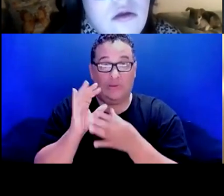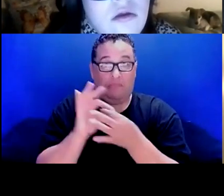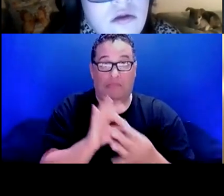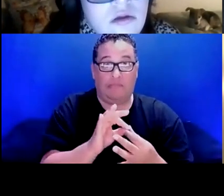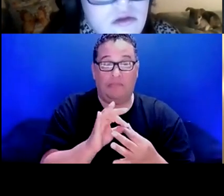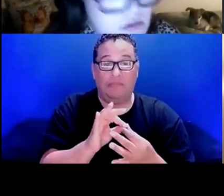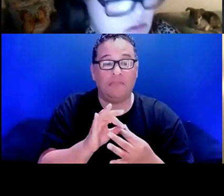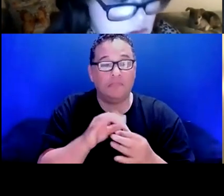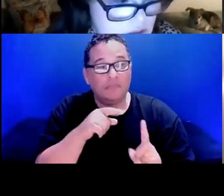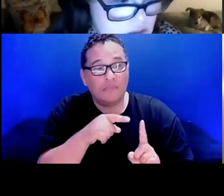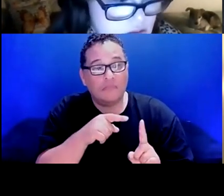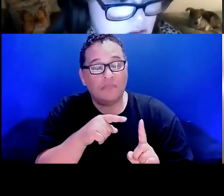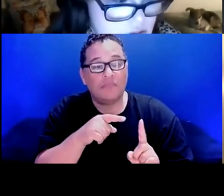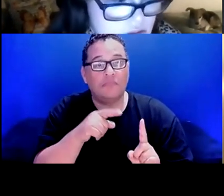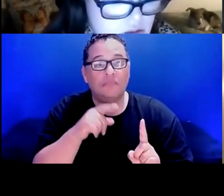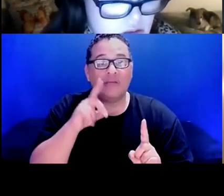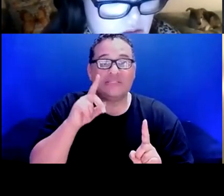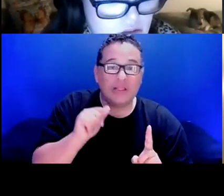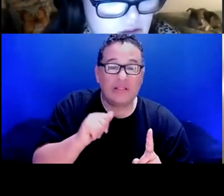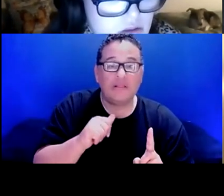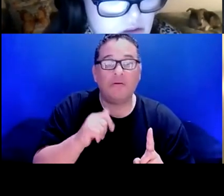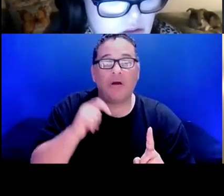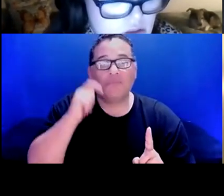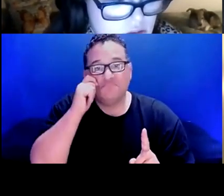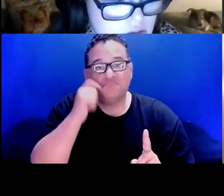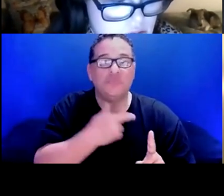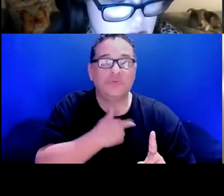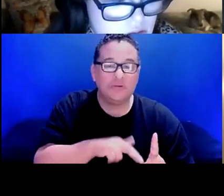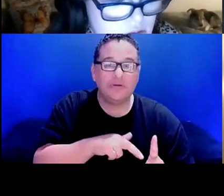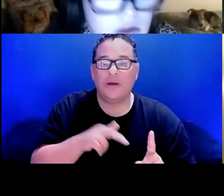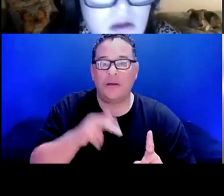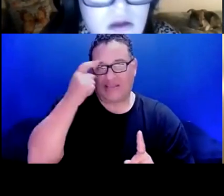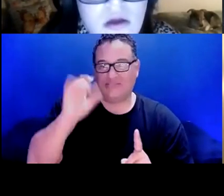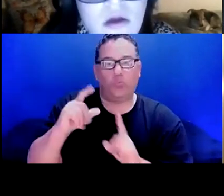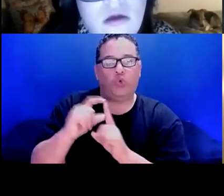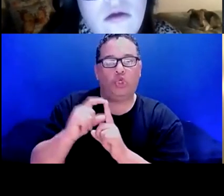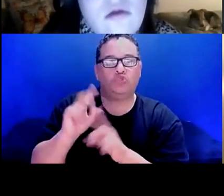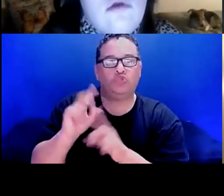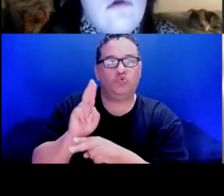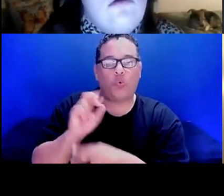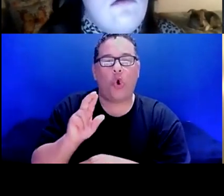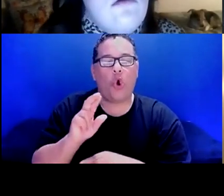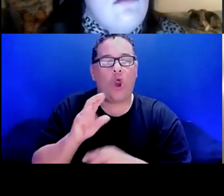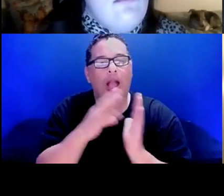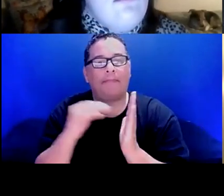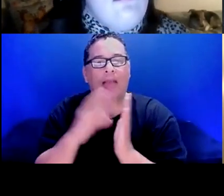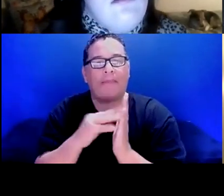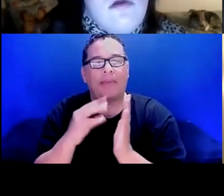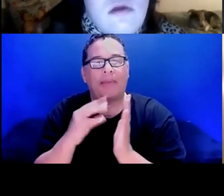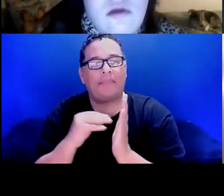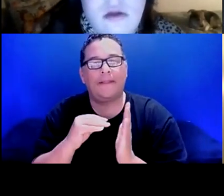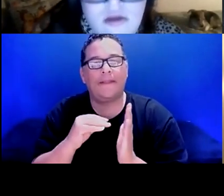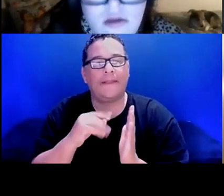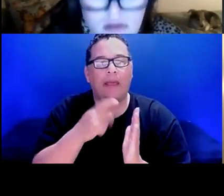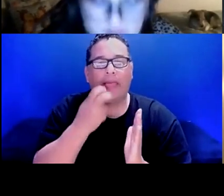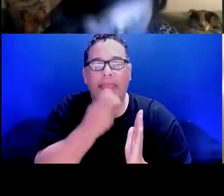use or the mimicking that they do where they mimic a, like a thing or